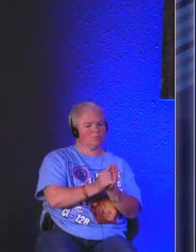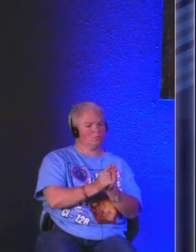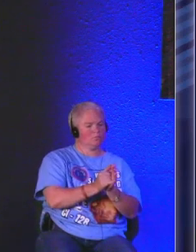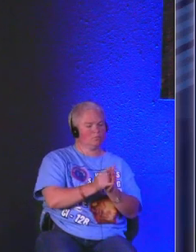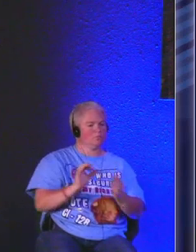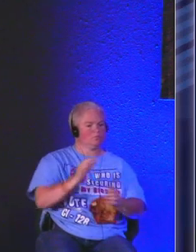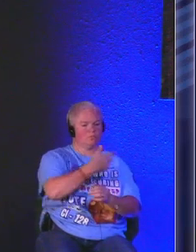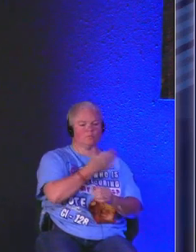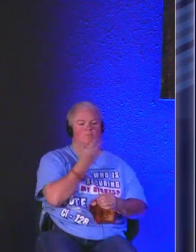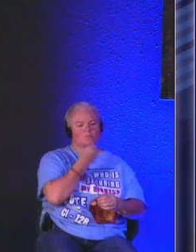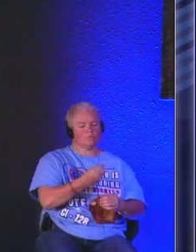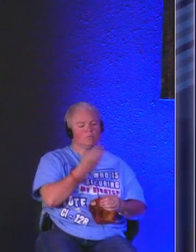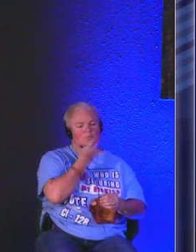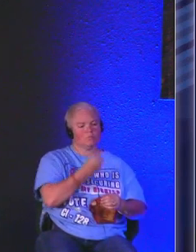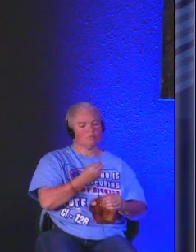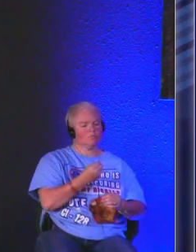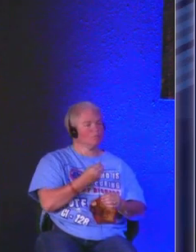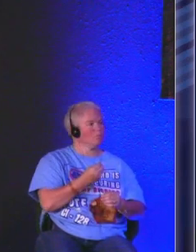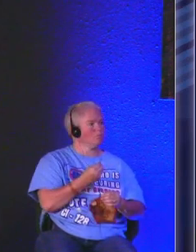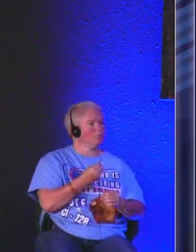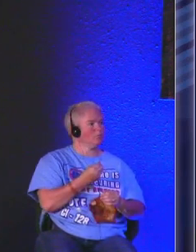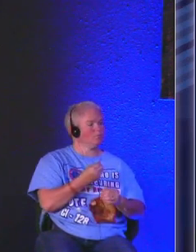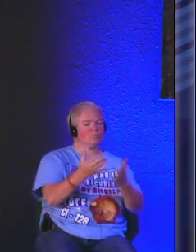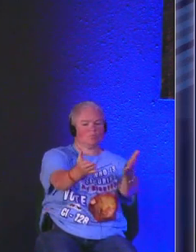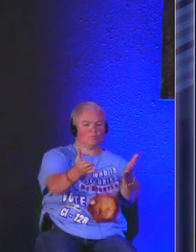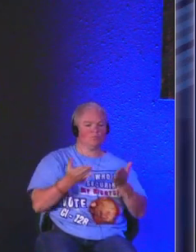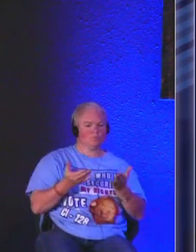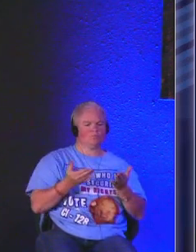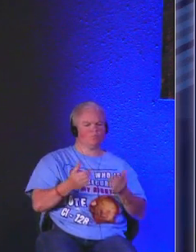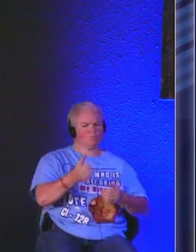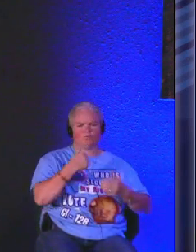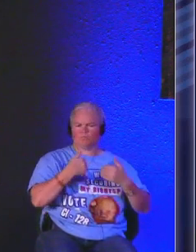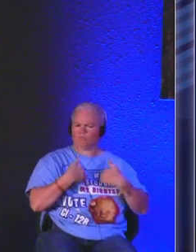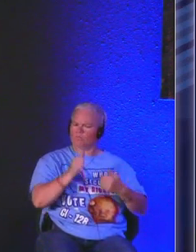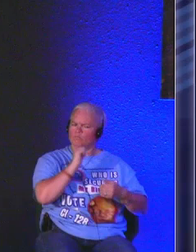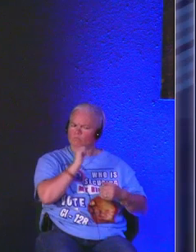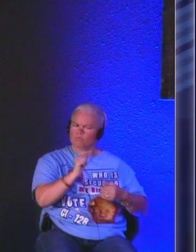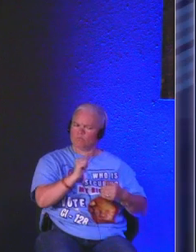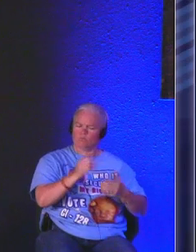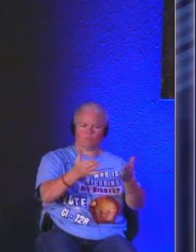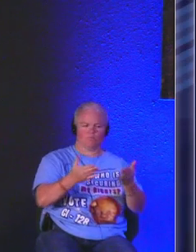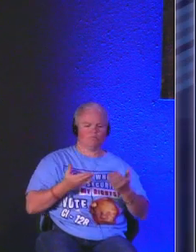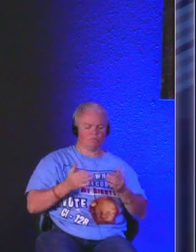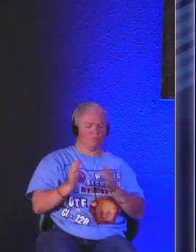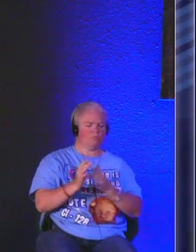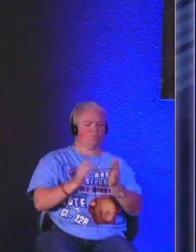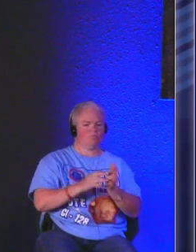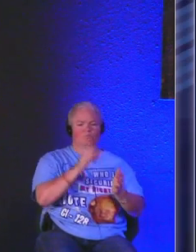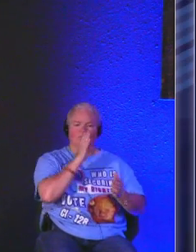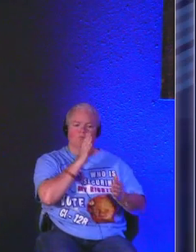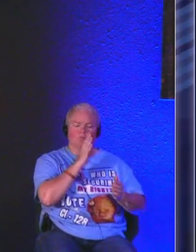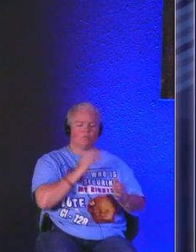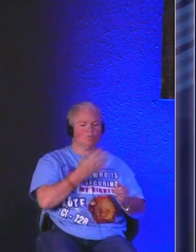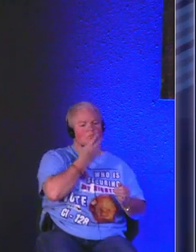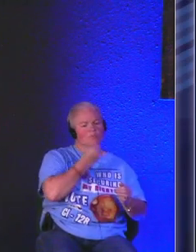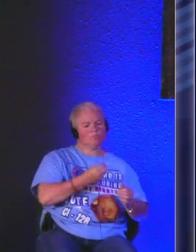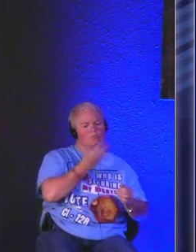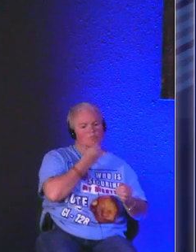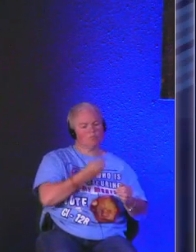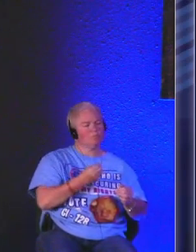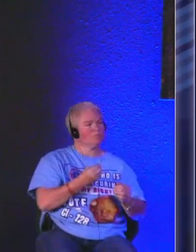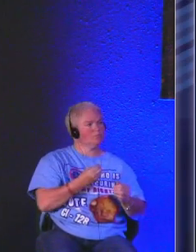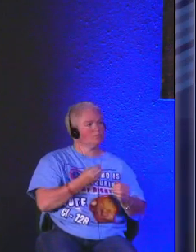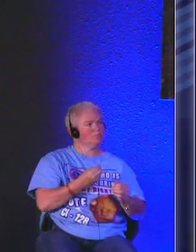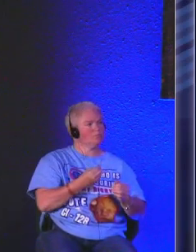many of the Jewish people have have yet to receive that so though Jesus spoke these words to the Jewish people